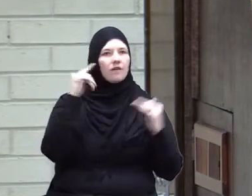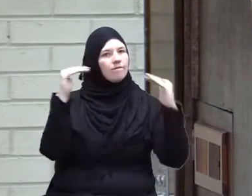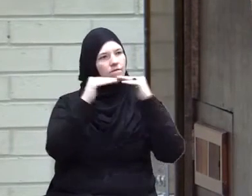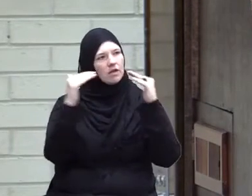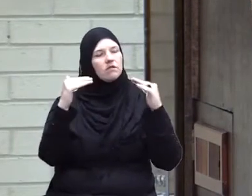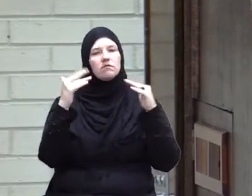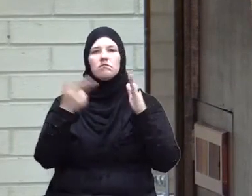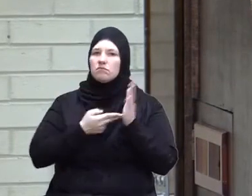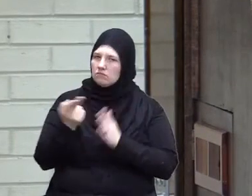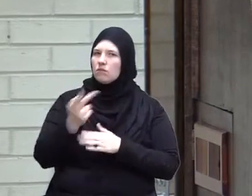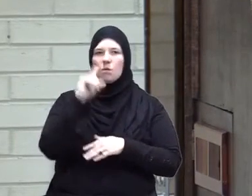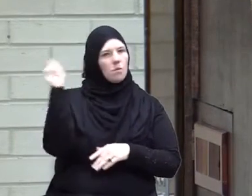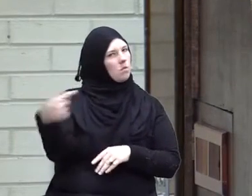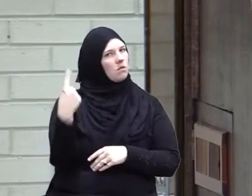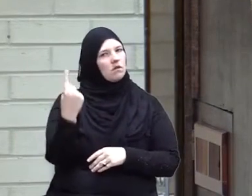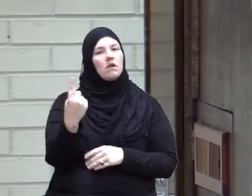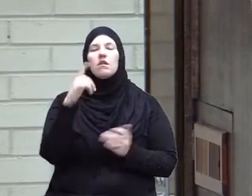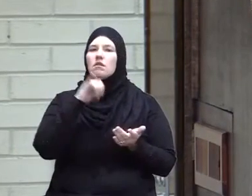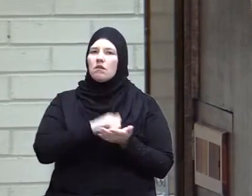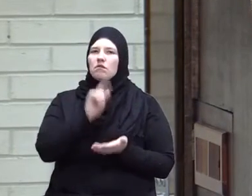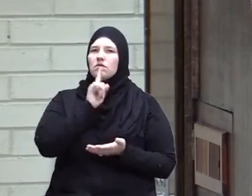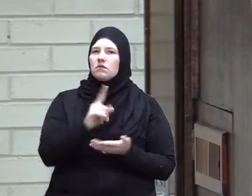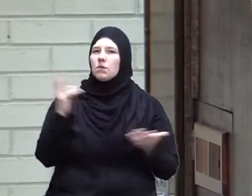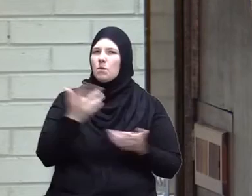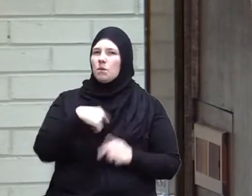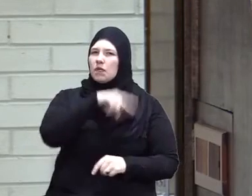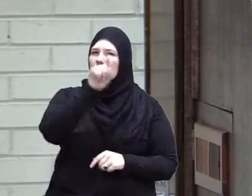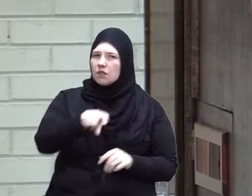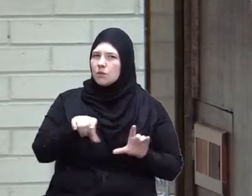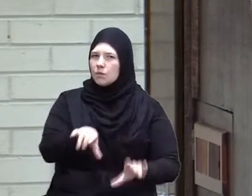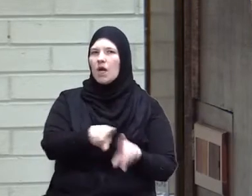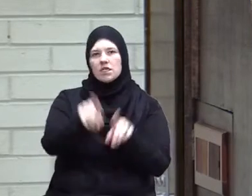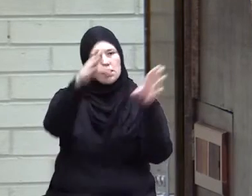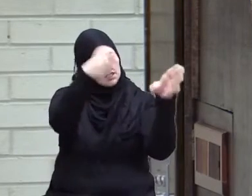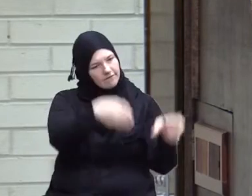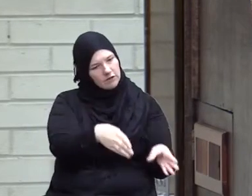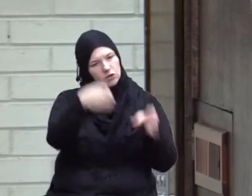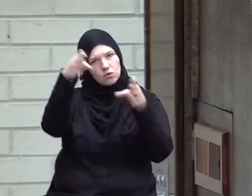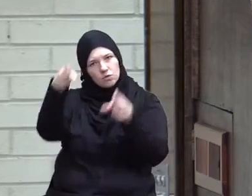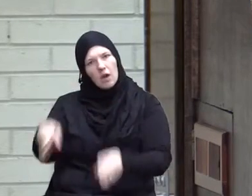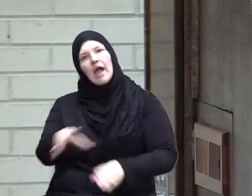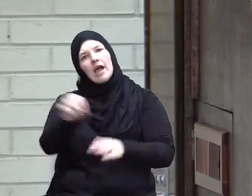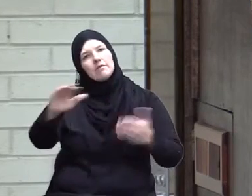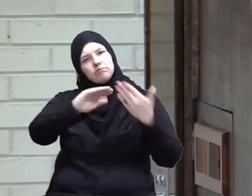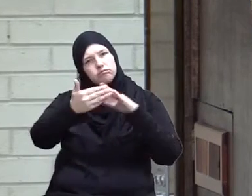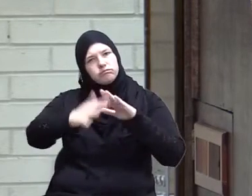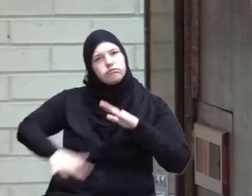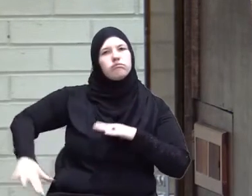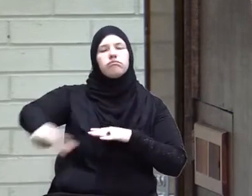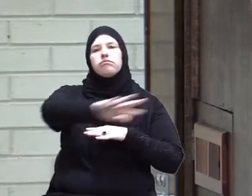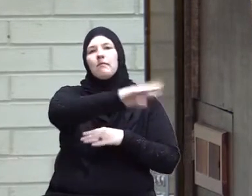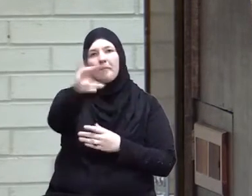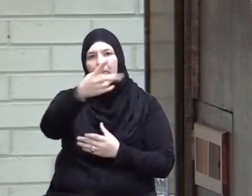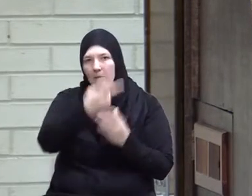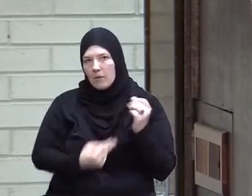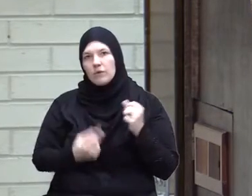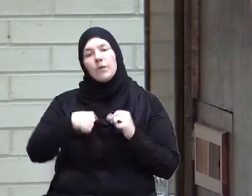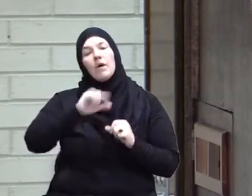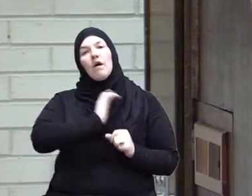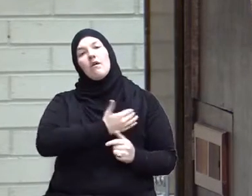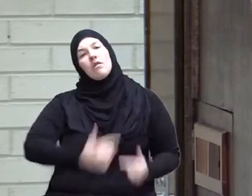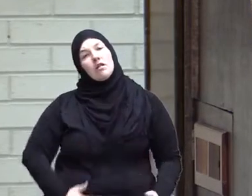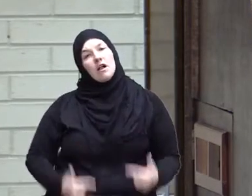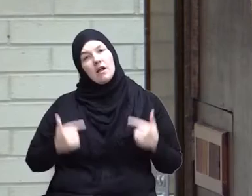fair and truthful this is what we need to do as individuals and as communities so that our